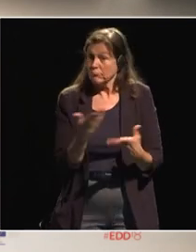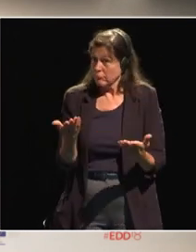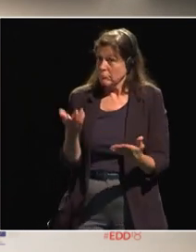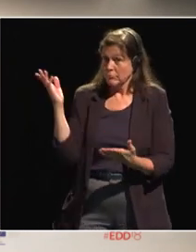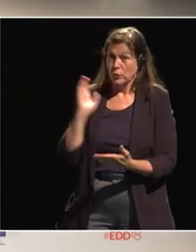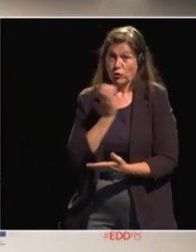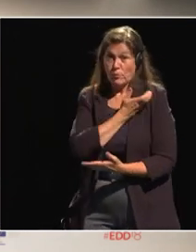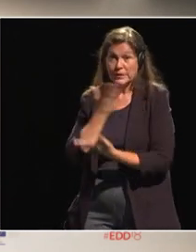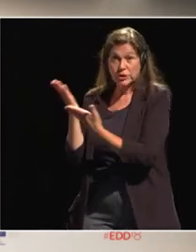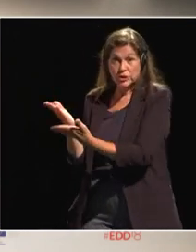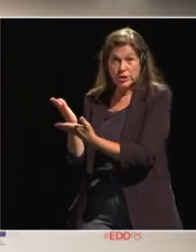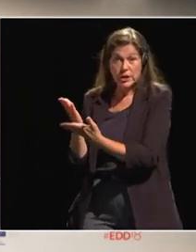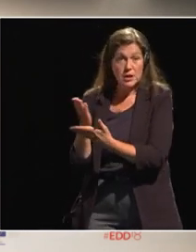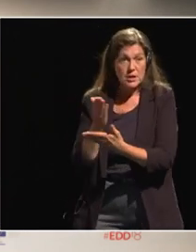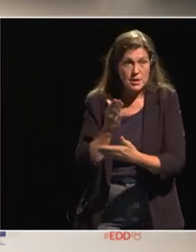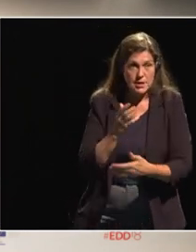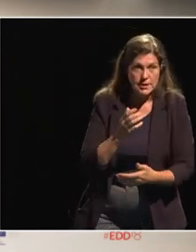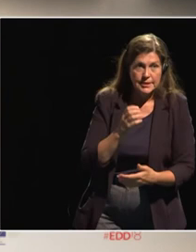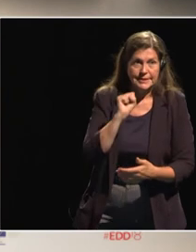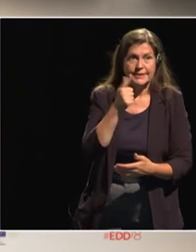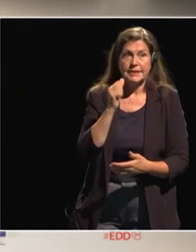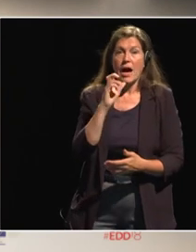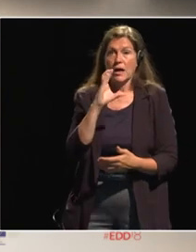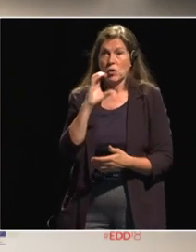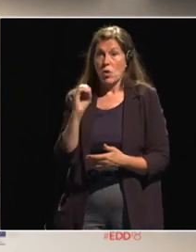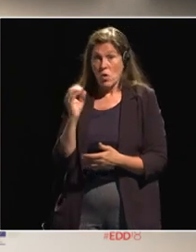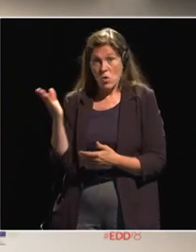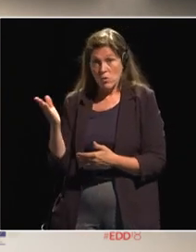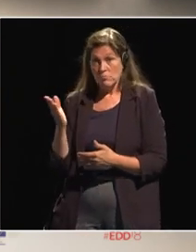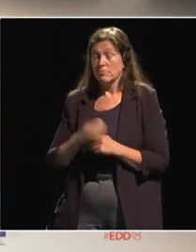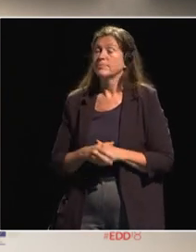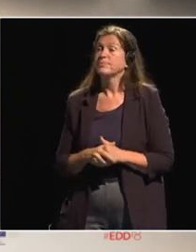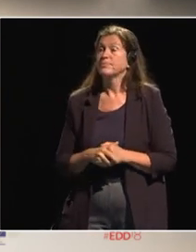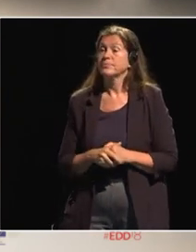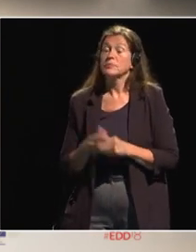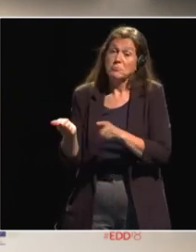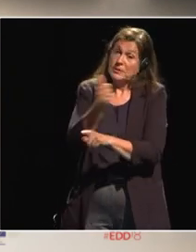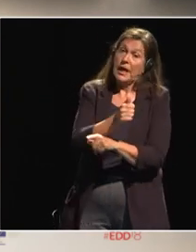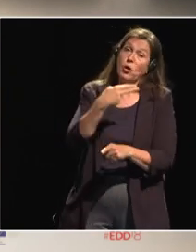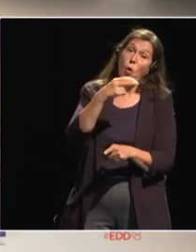you commissioner saco i can pose this question and then perhaps to uh uh commissioner hogan